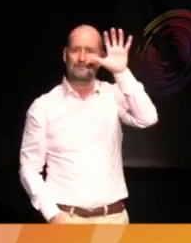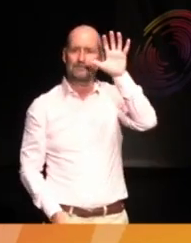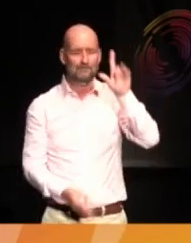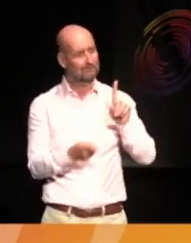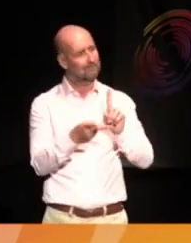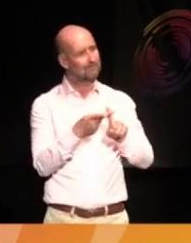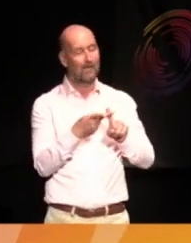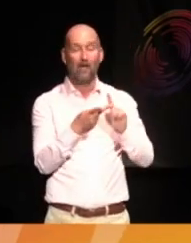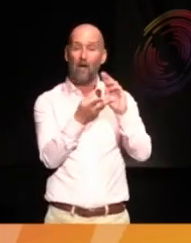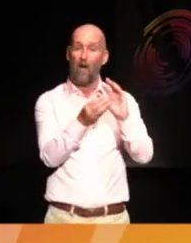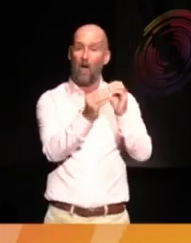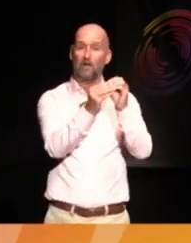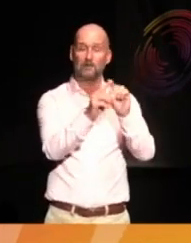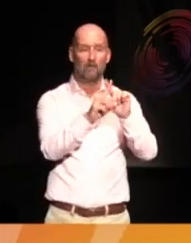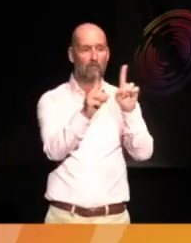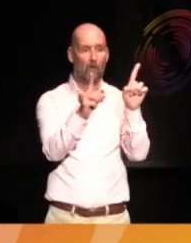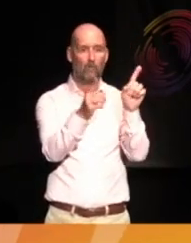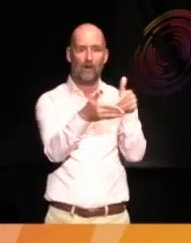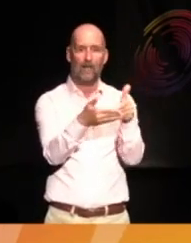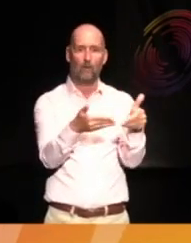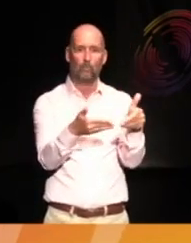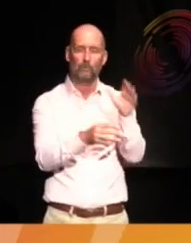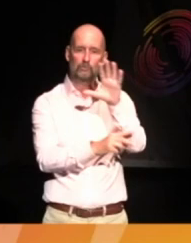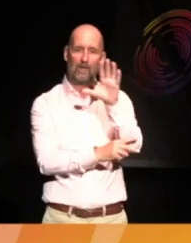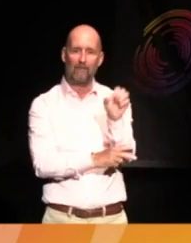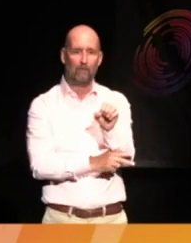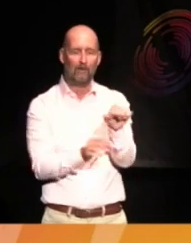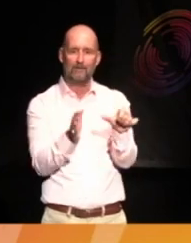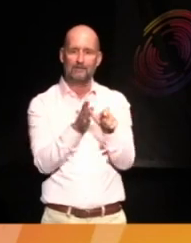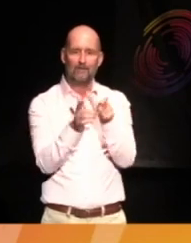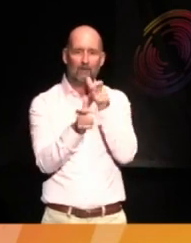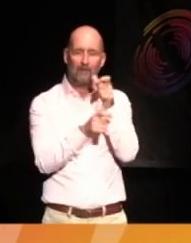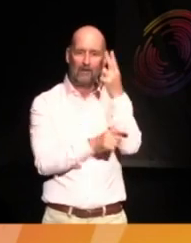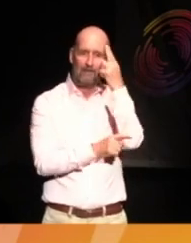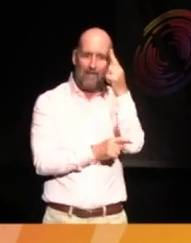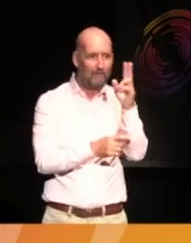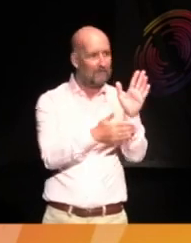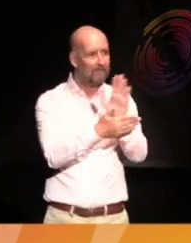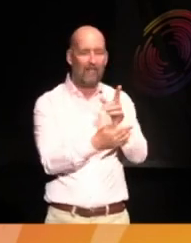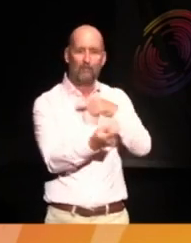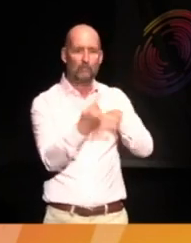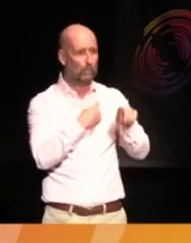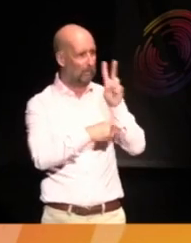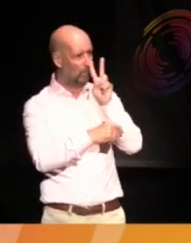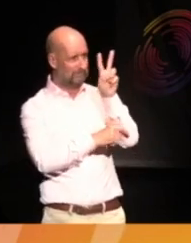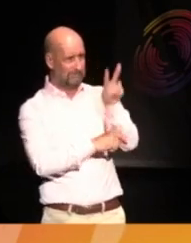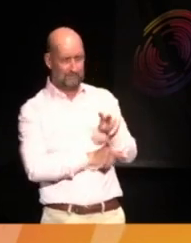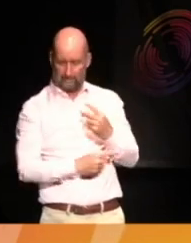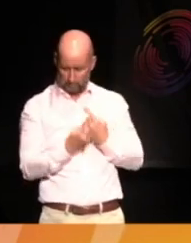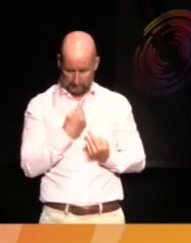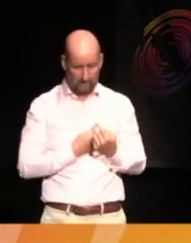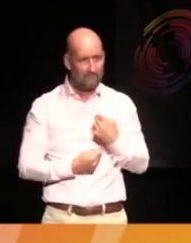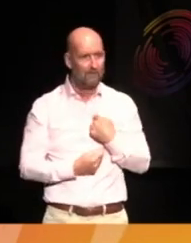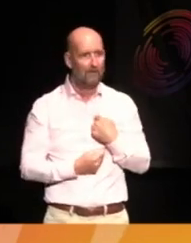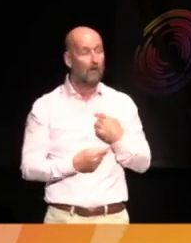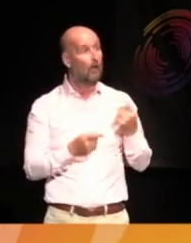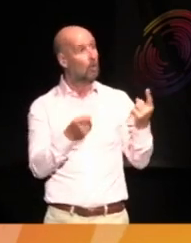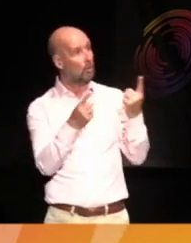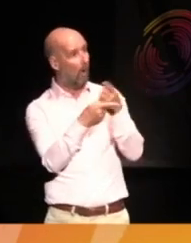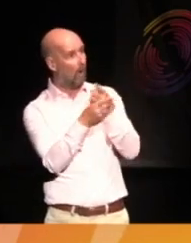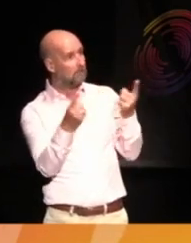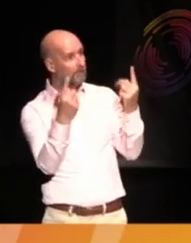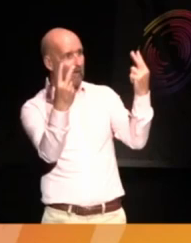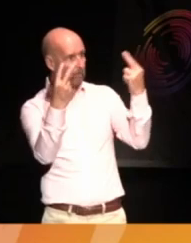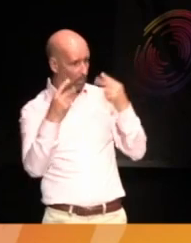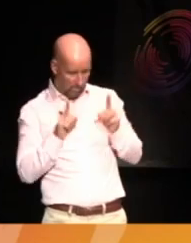language, Africa. Difficult names, difficult in which we do not feature, gods that do not look